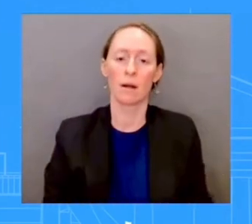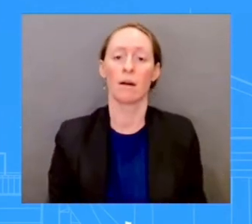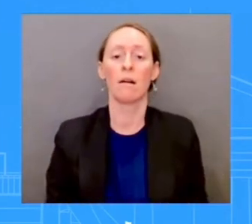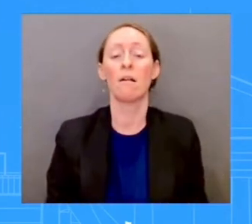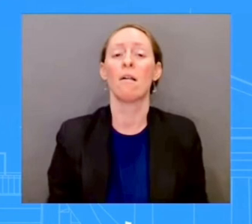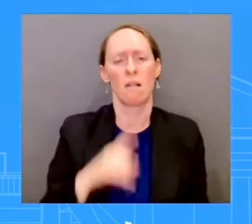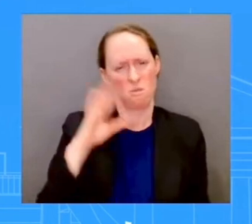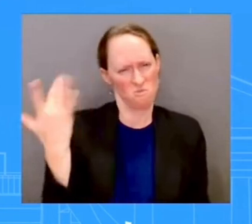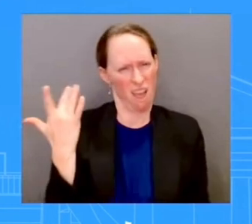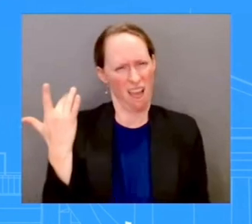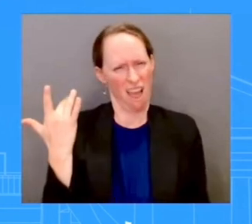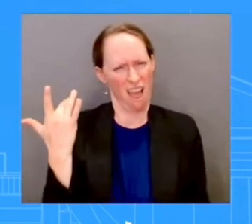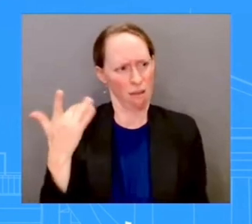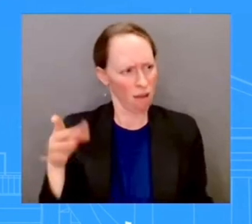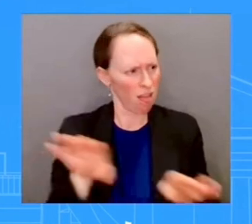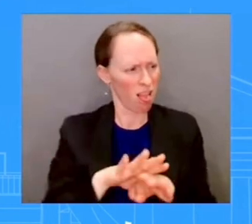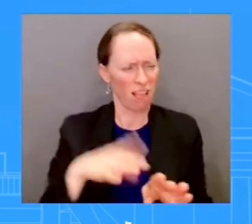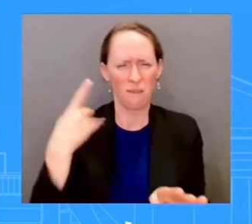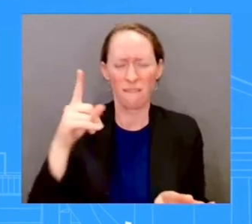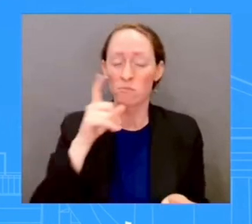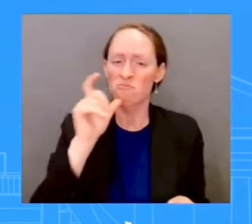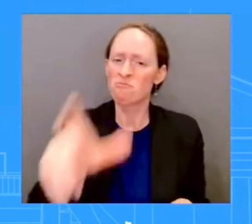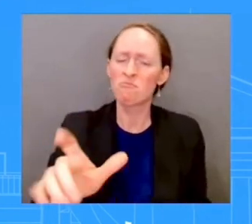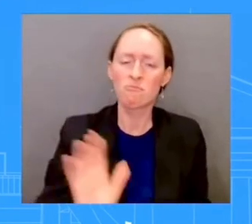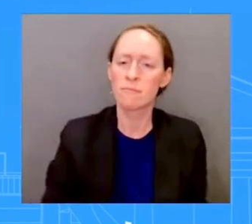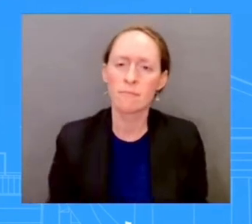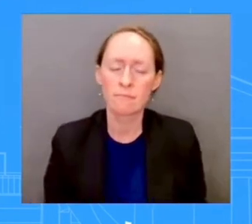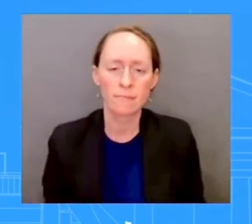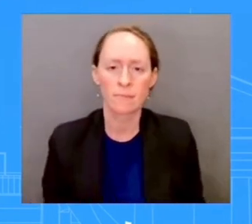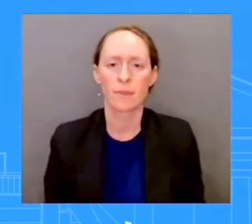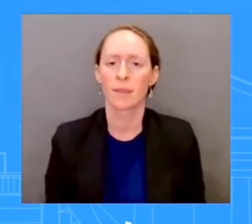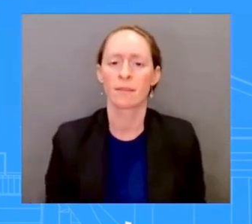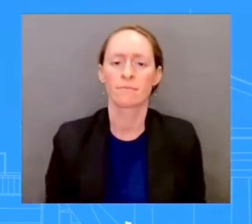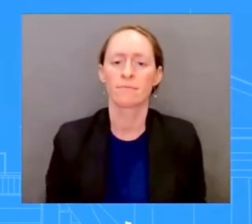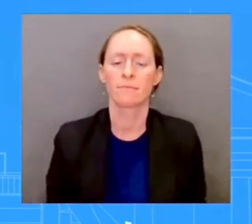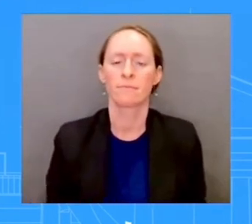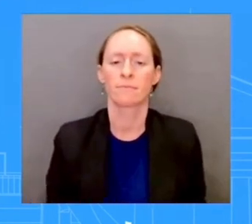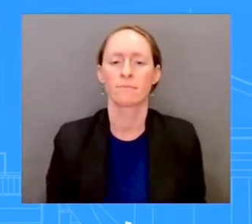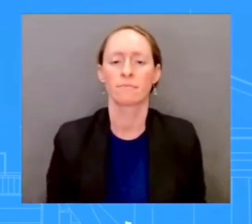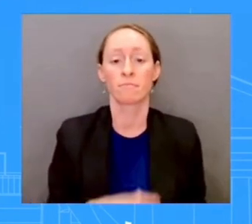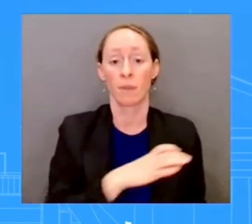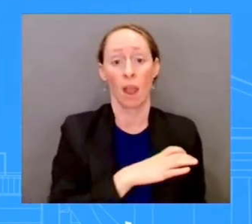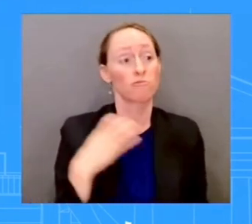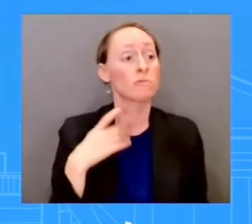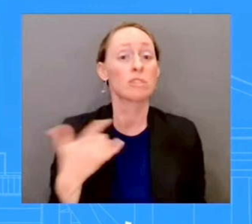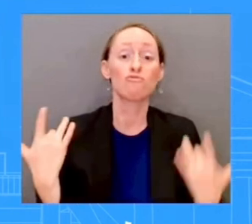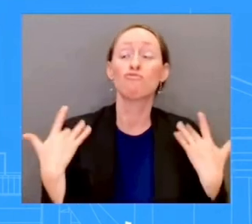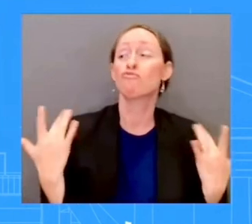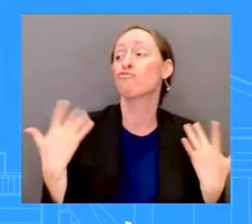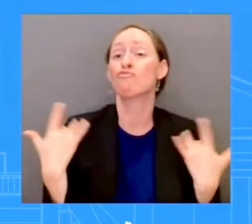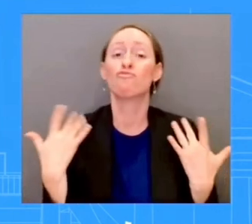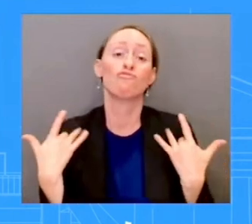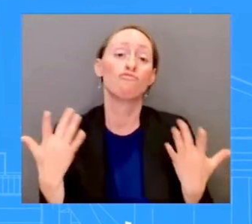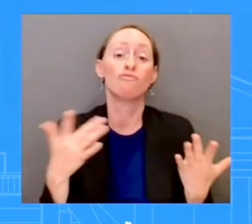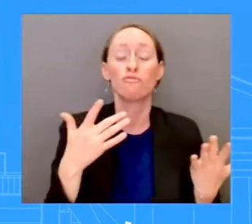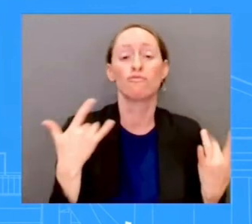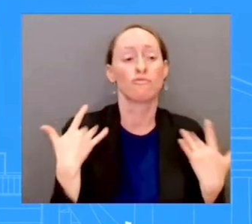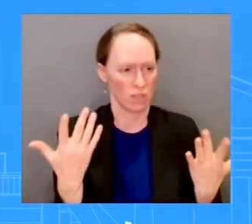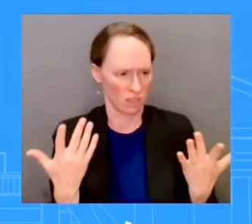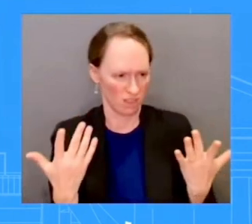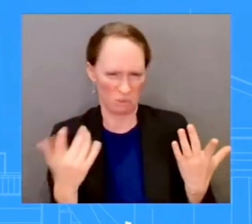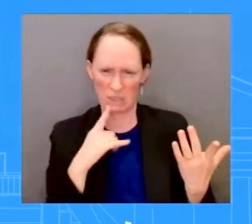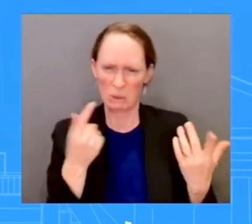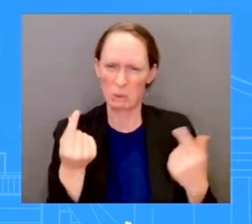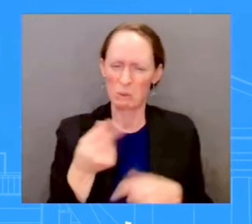There is no reason why Congress cannot do their job, as we've been very clear about this. They should keep their word. They should keep